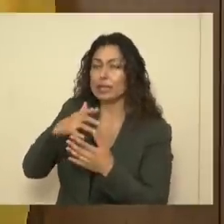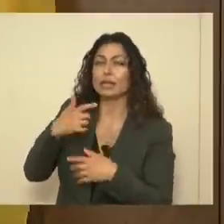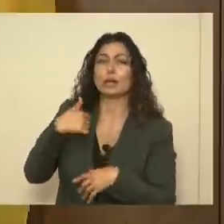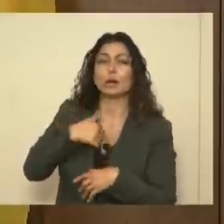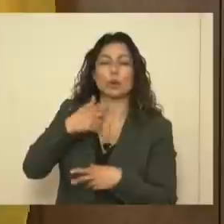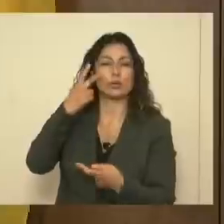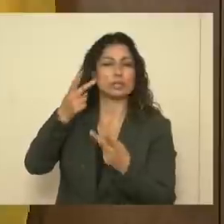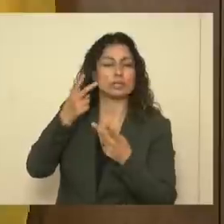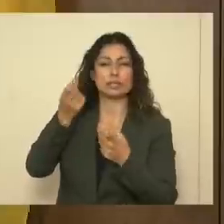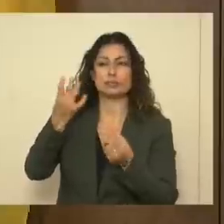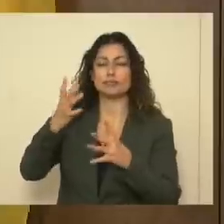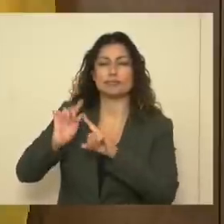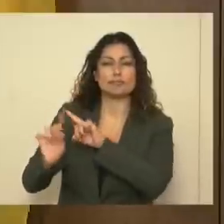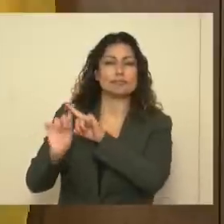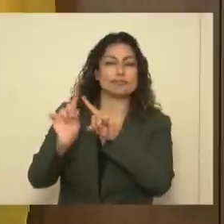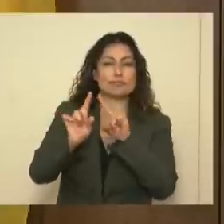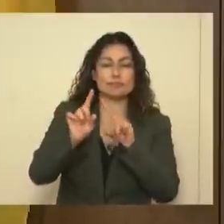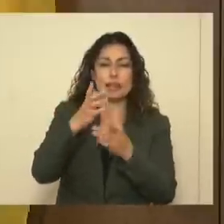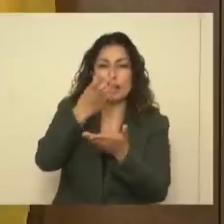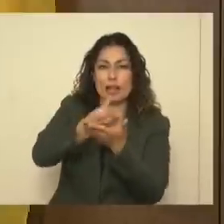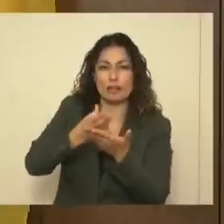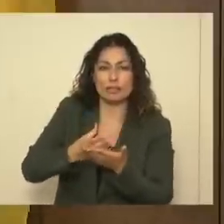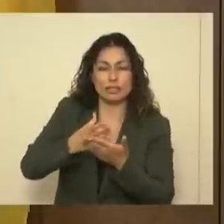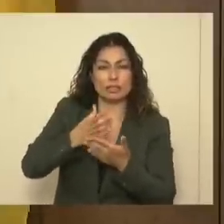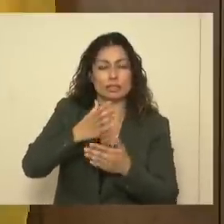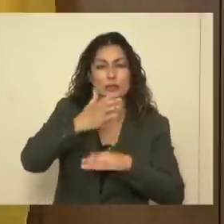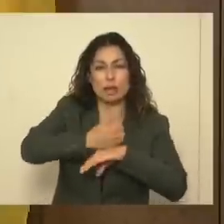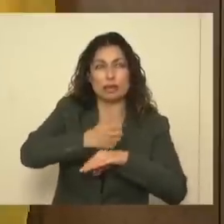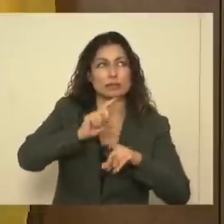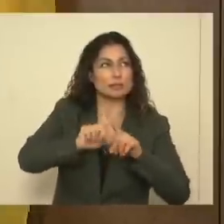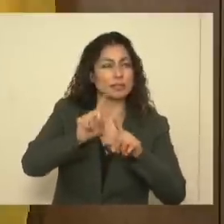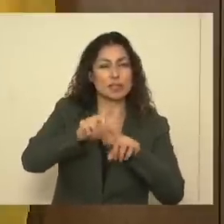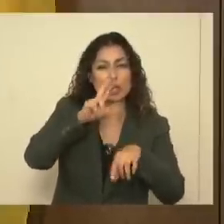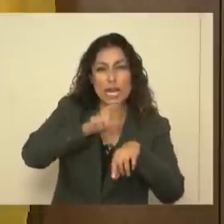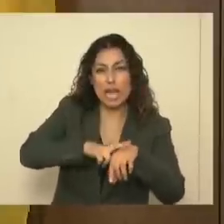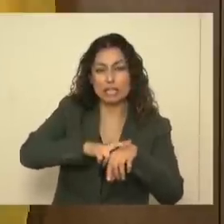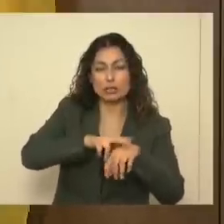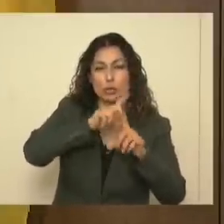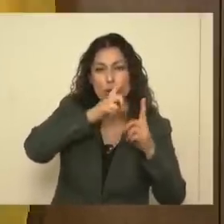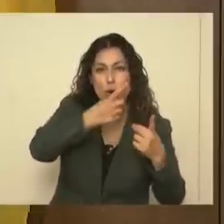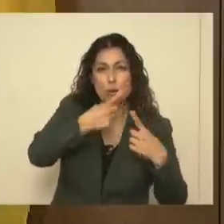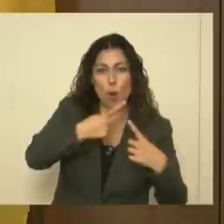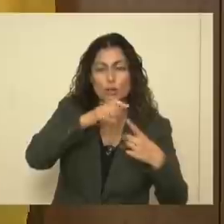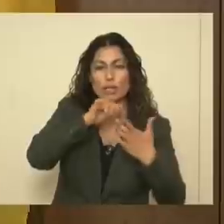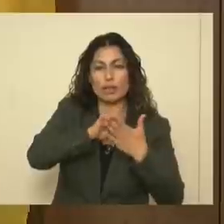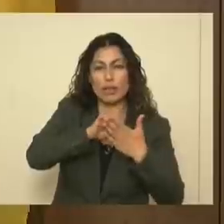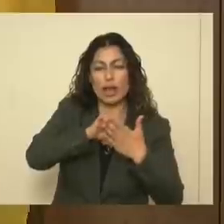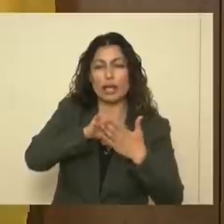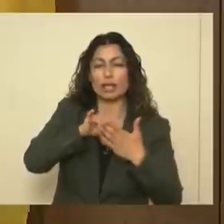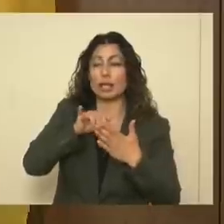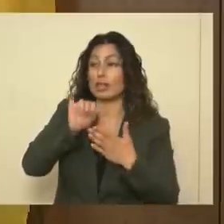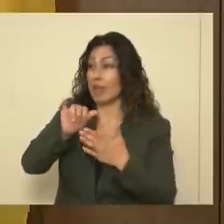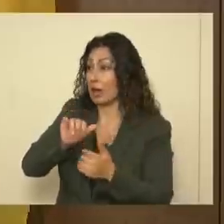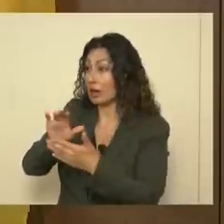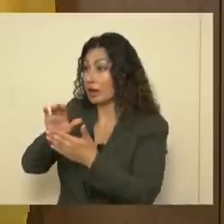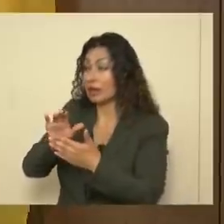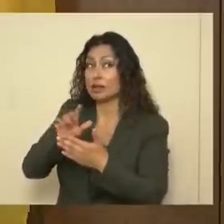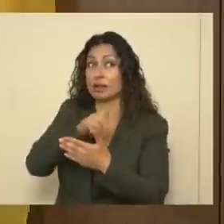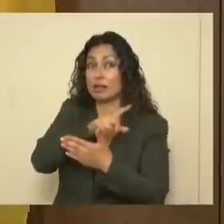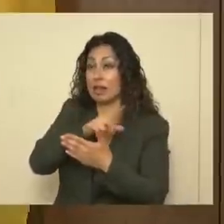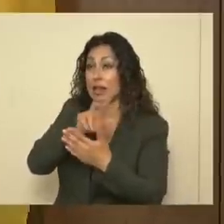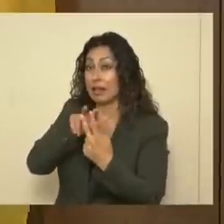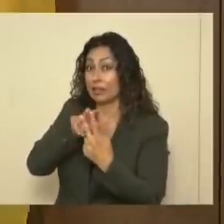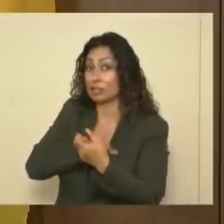any number of evidence-based national reports that either debunk a particular issue or strategy or reaffirm.